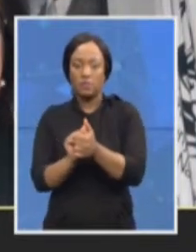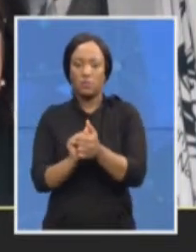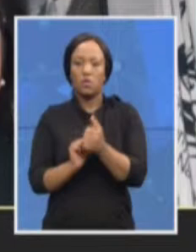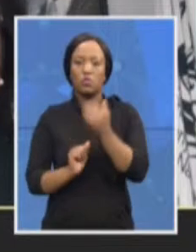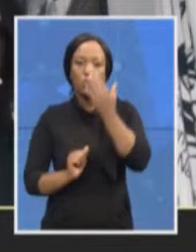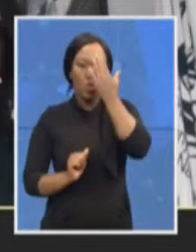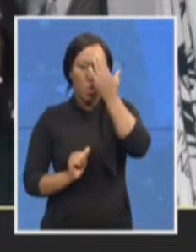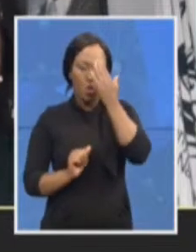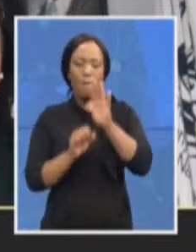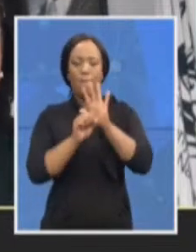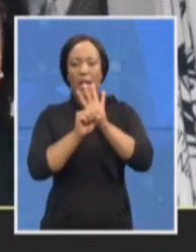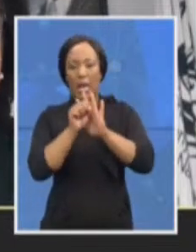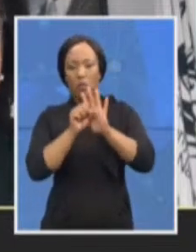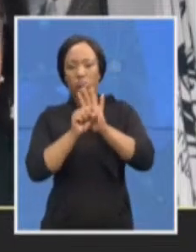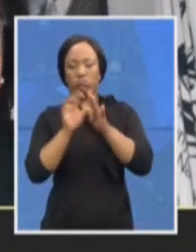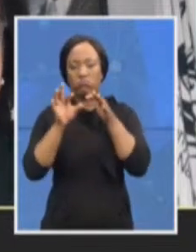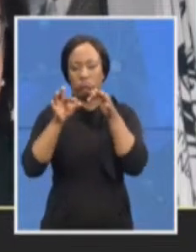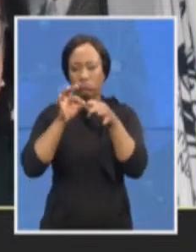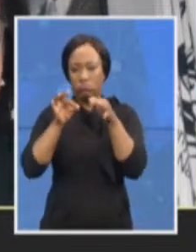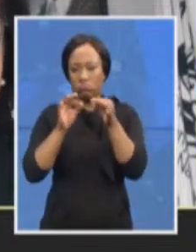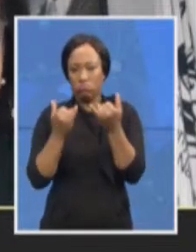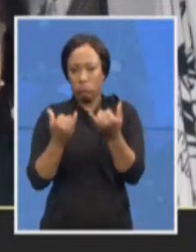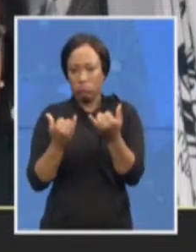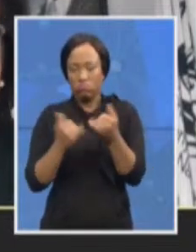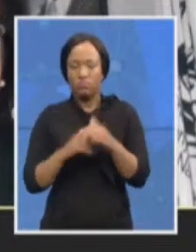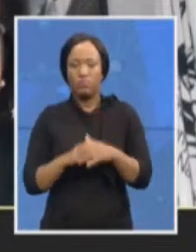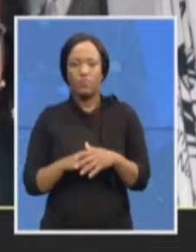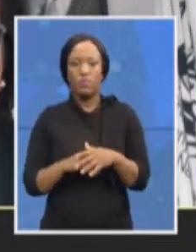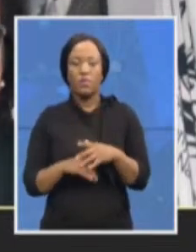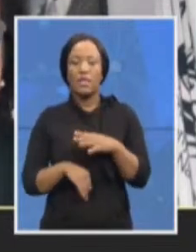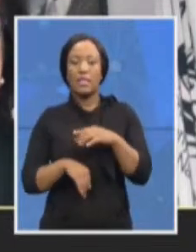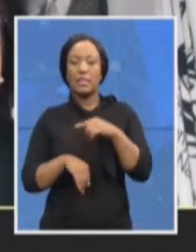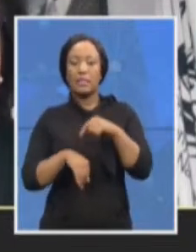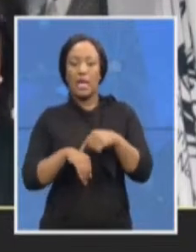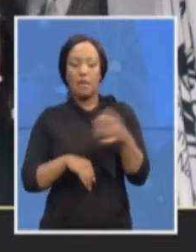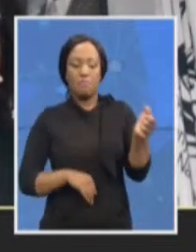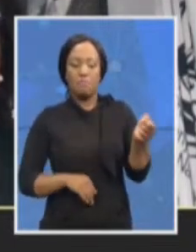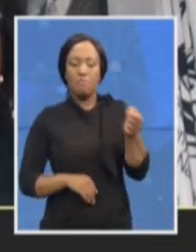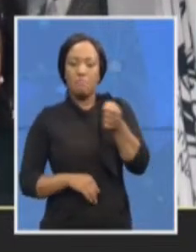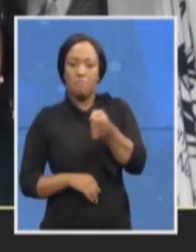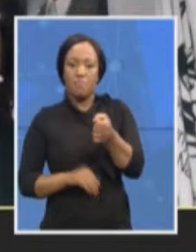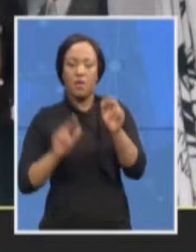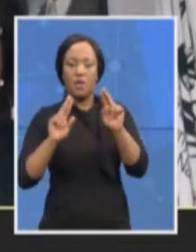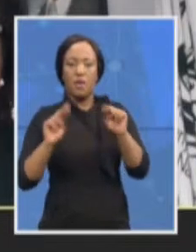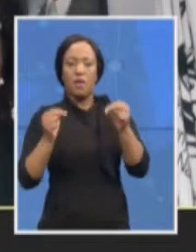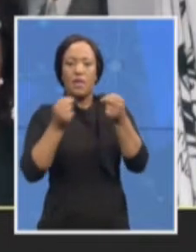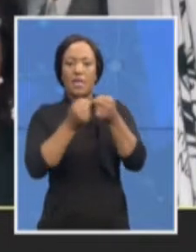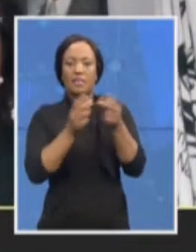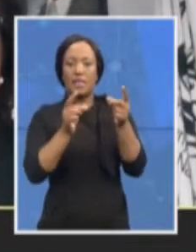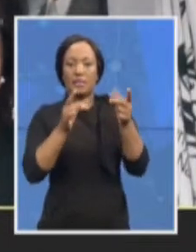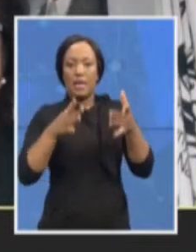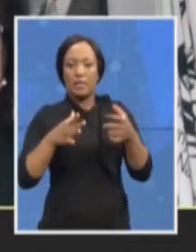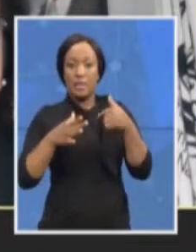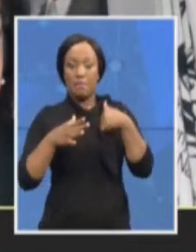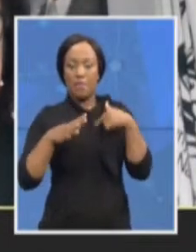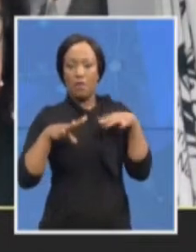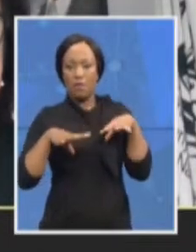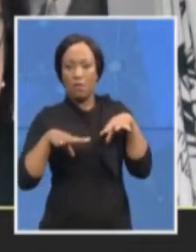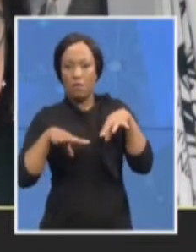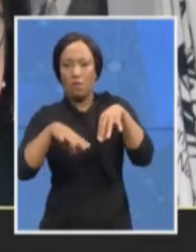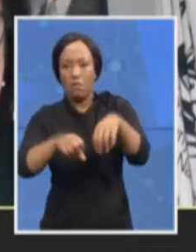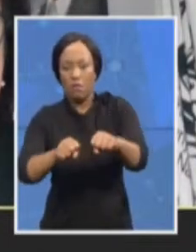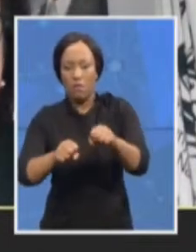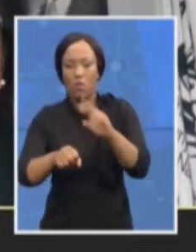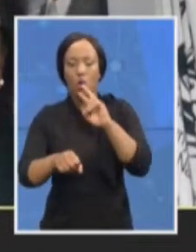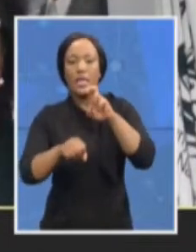when I was appointed National Director, I inherited an organization that was really in need of reform, inspiration and